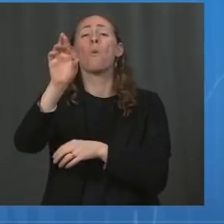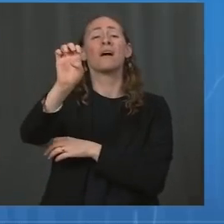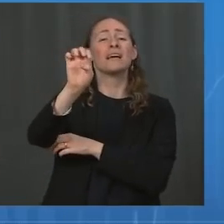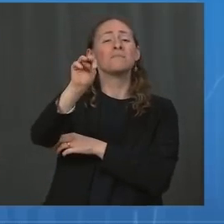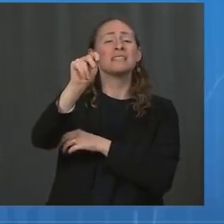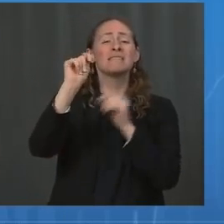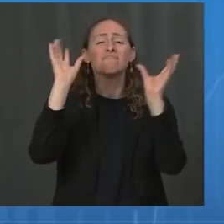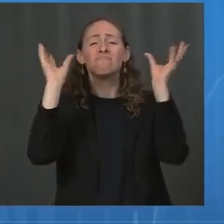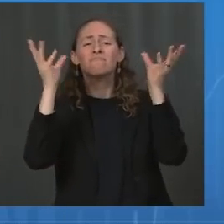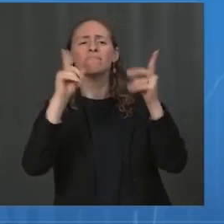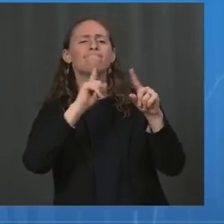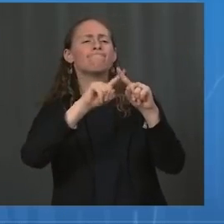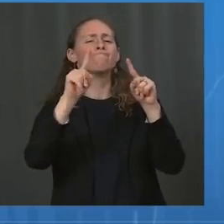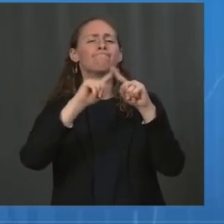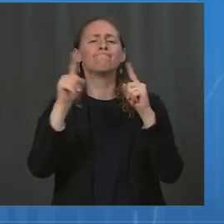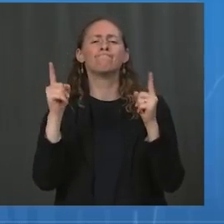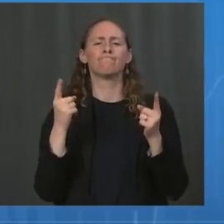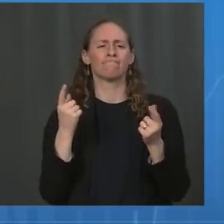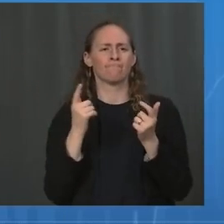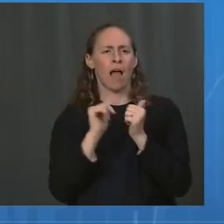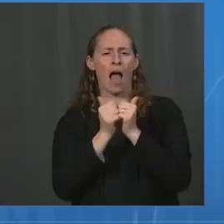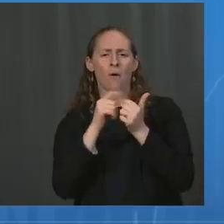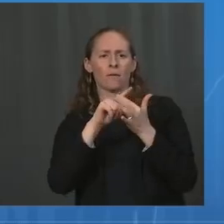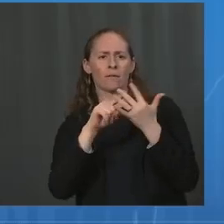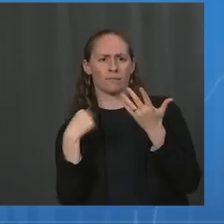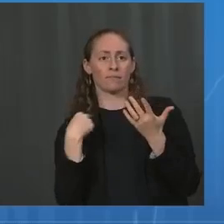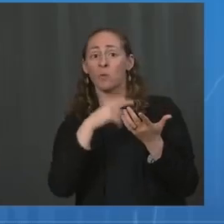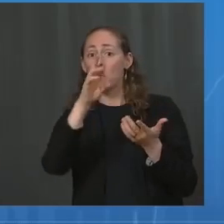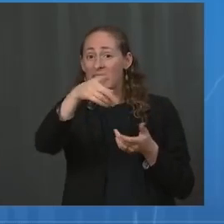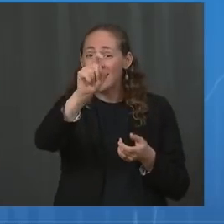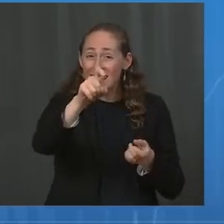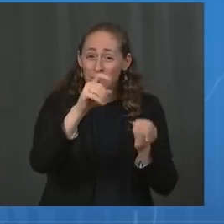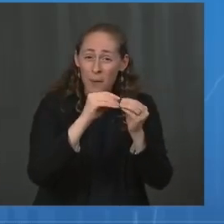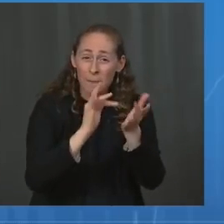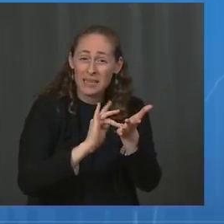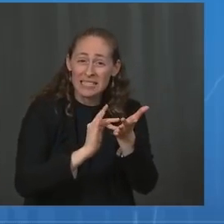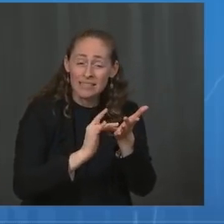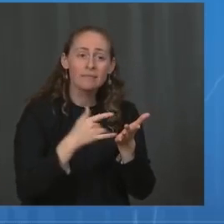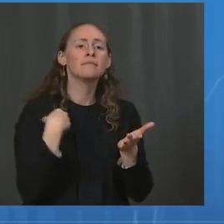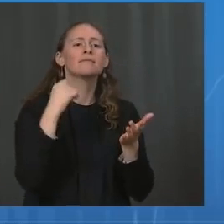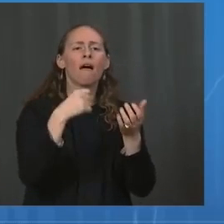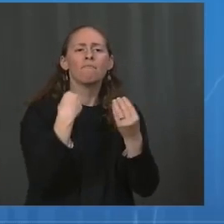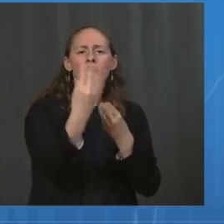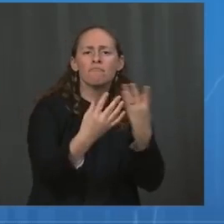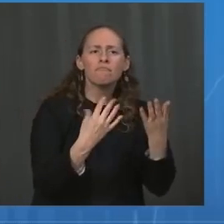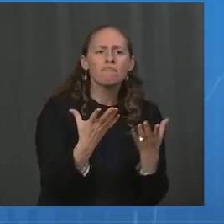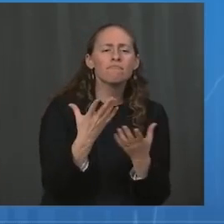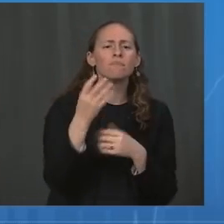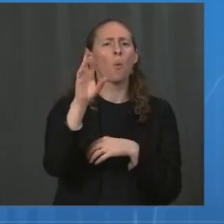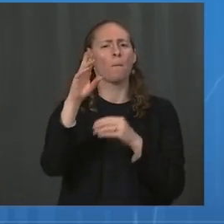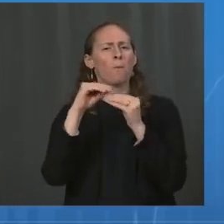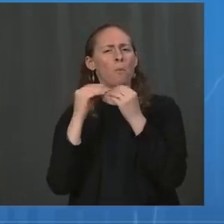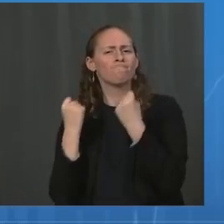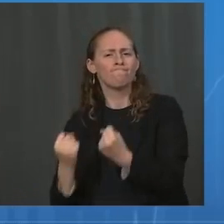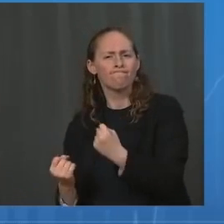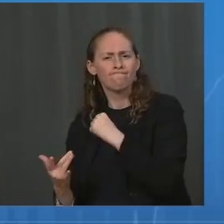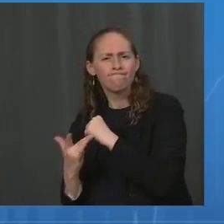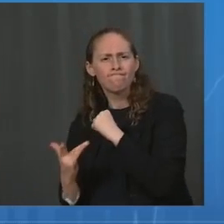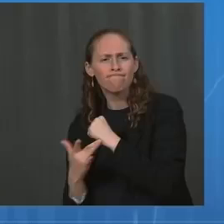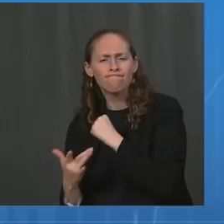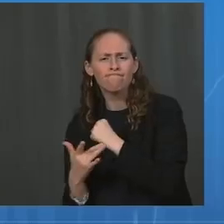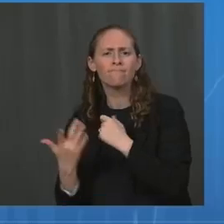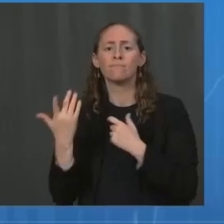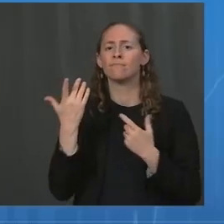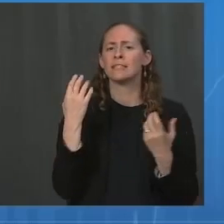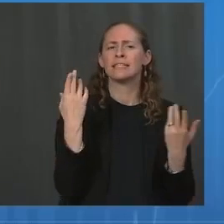additional resources, medical support teams, technical assistance, more supplies, and as we've talked about, lifesaving therapeutics that can keep